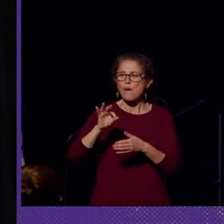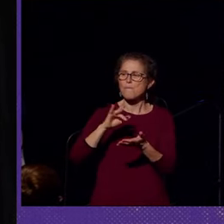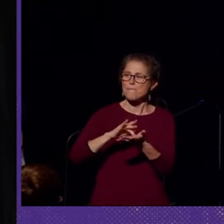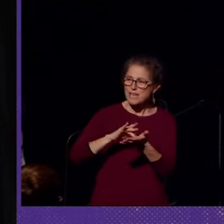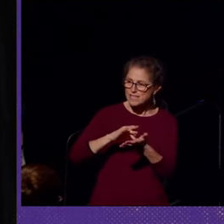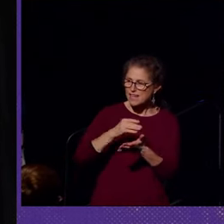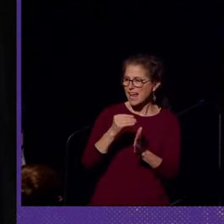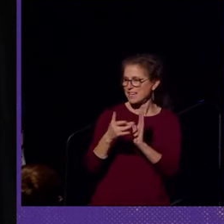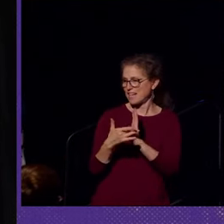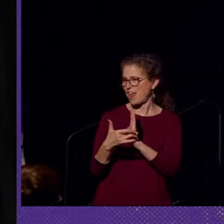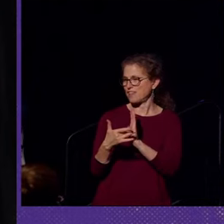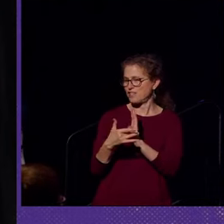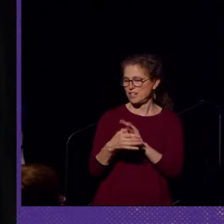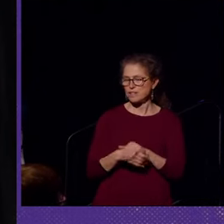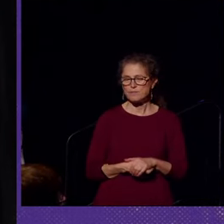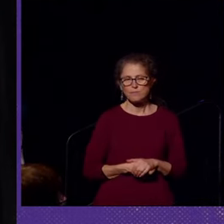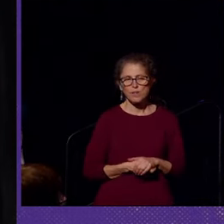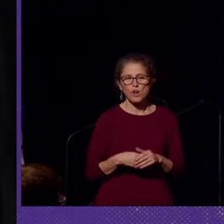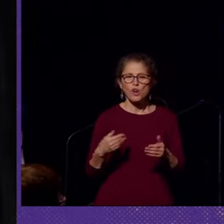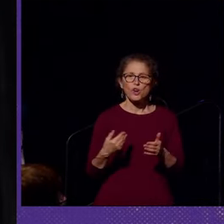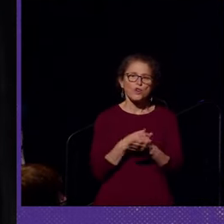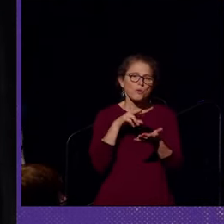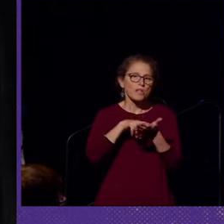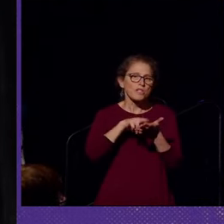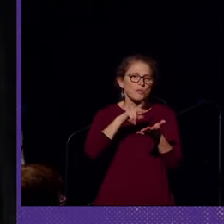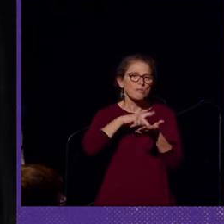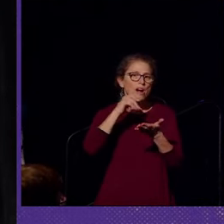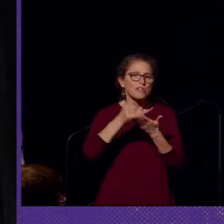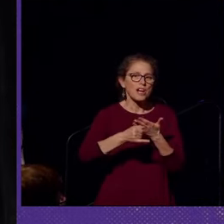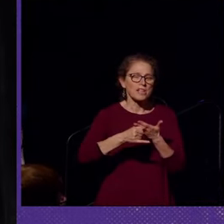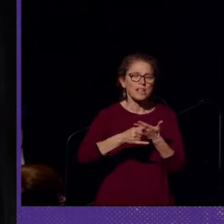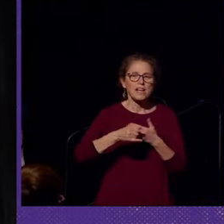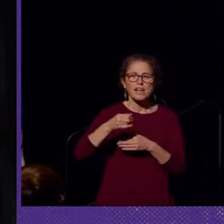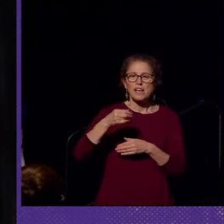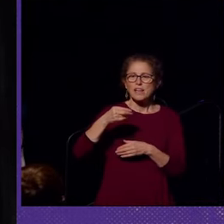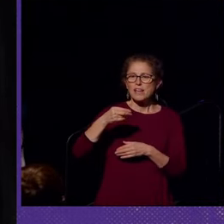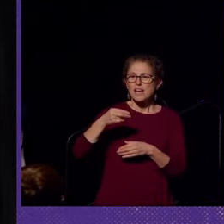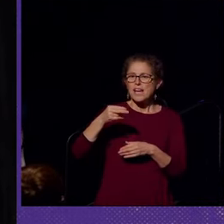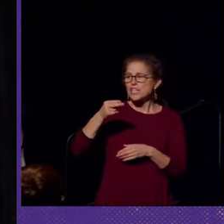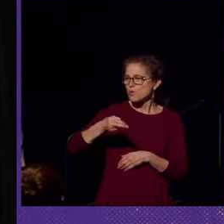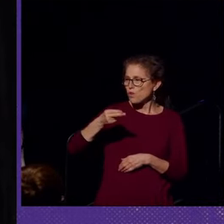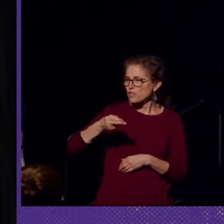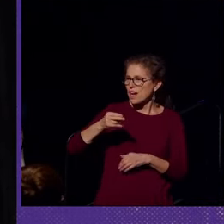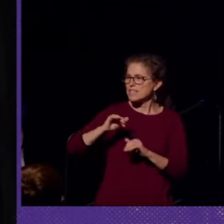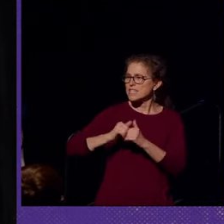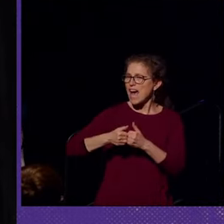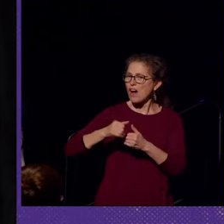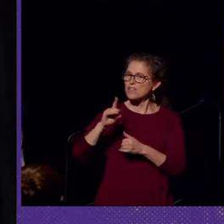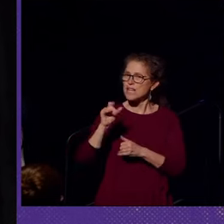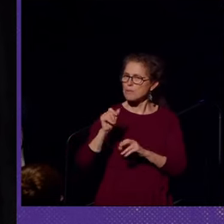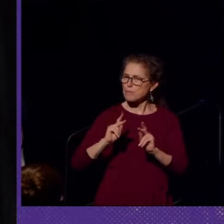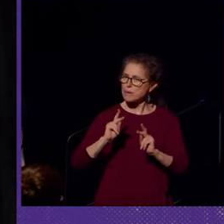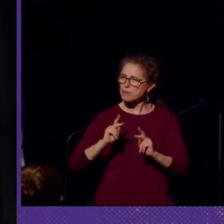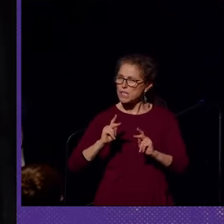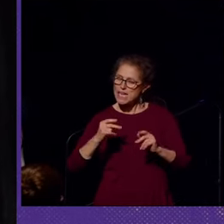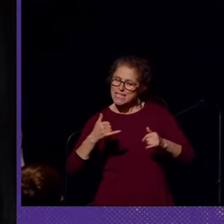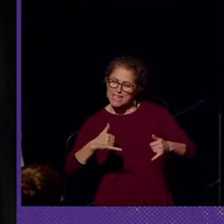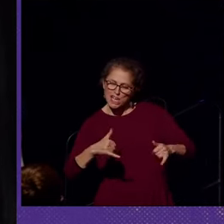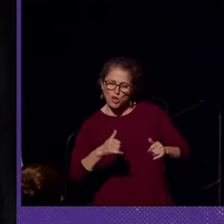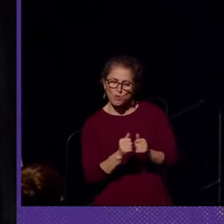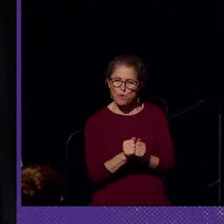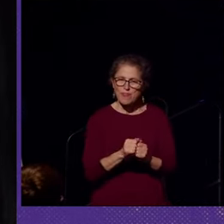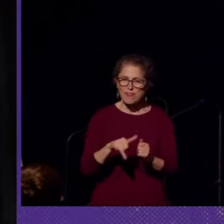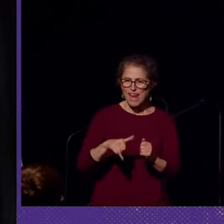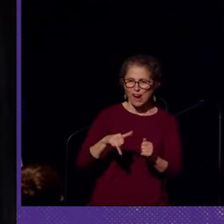technology. Her new research project historicizes how disabled people tinkered with their